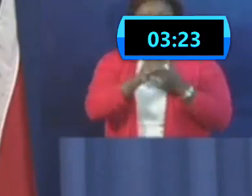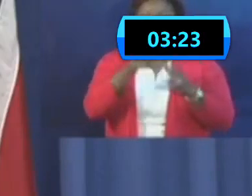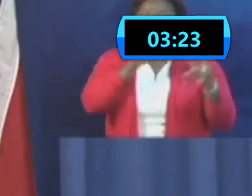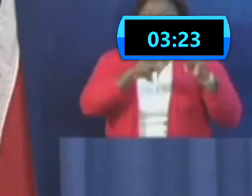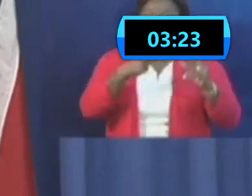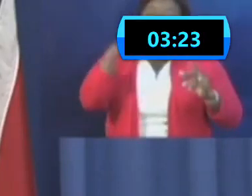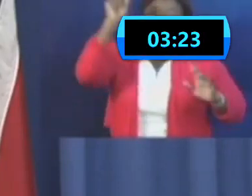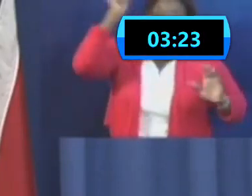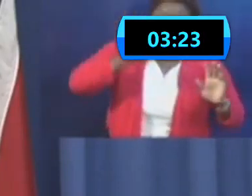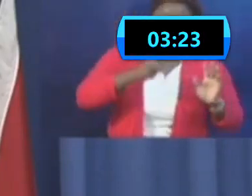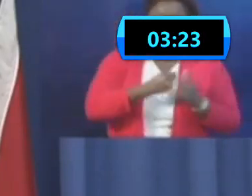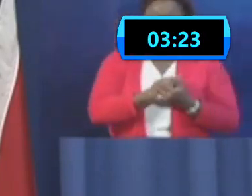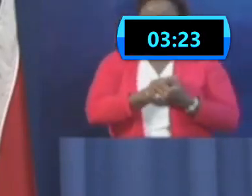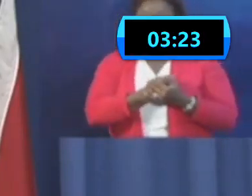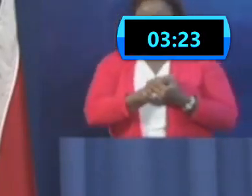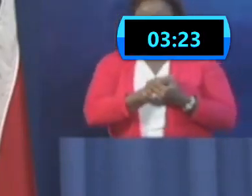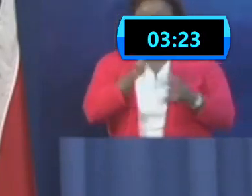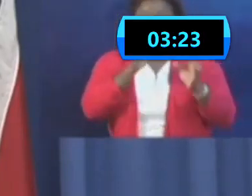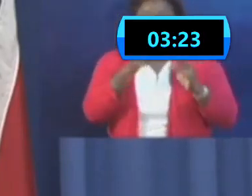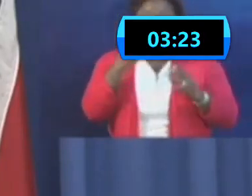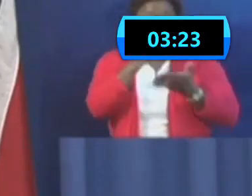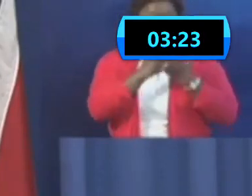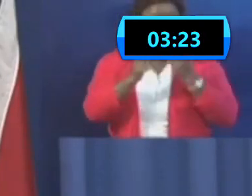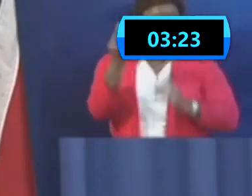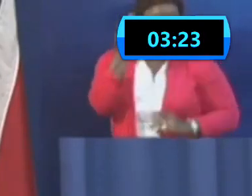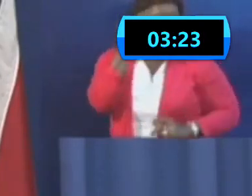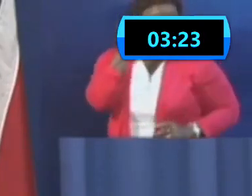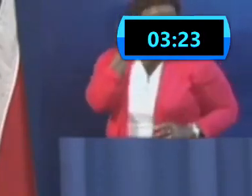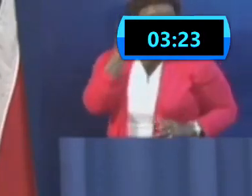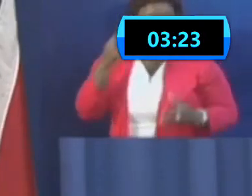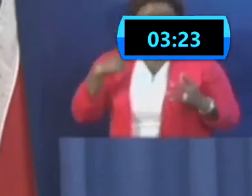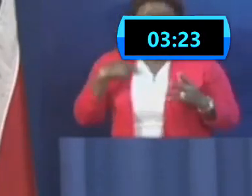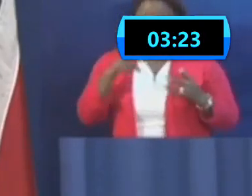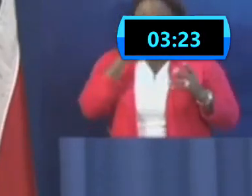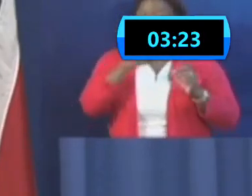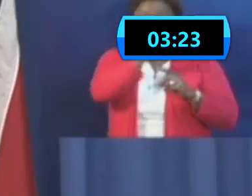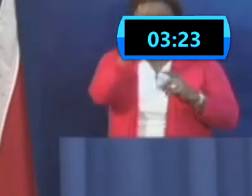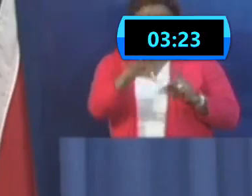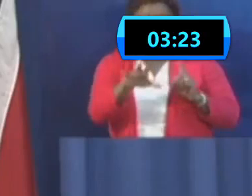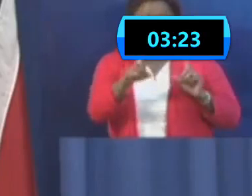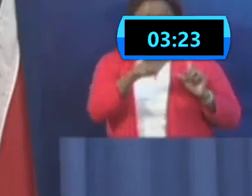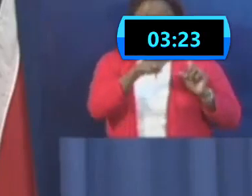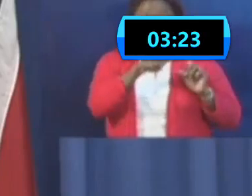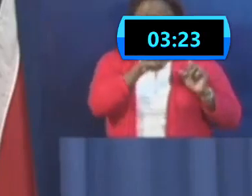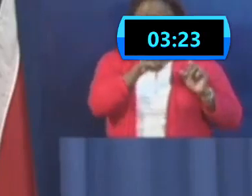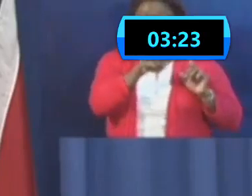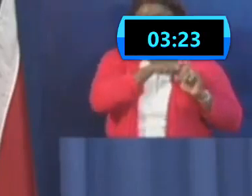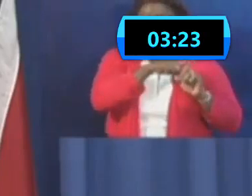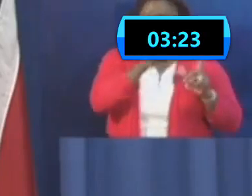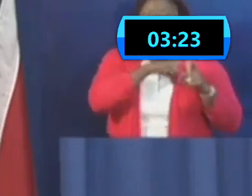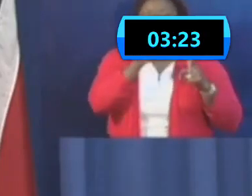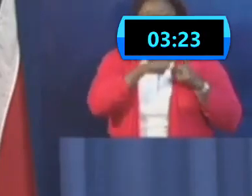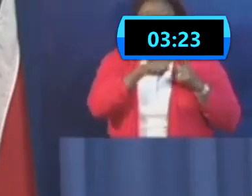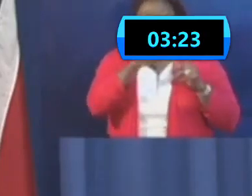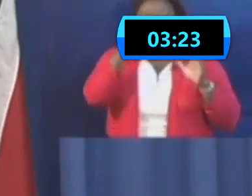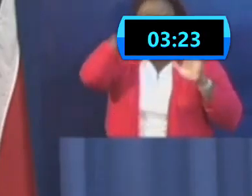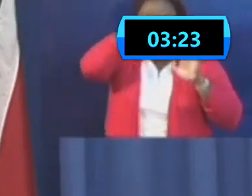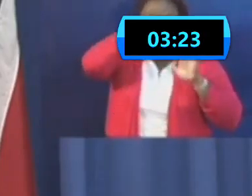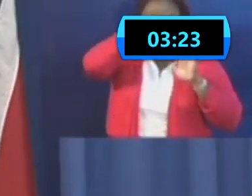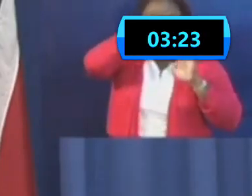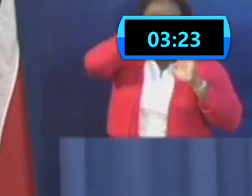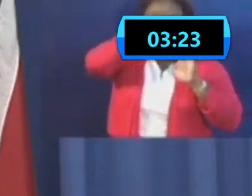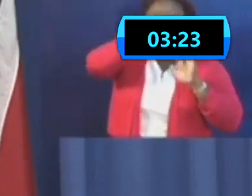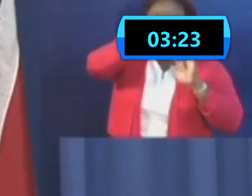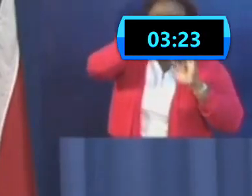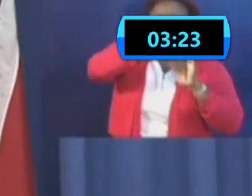cases. If you look at suspected cases that may be there that would not have tested positive, it goes down even further. So the death rate is